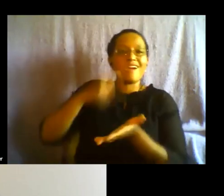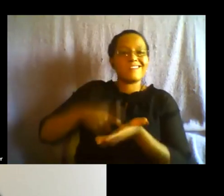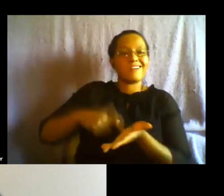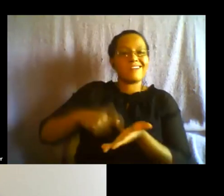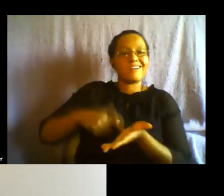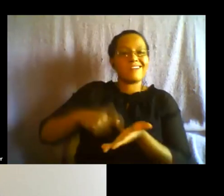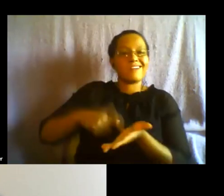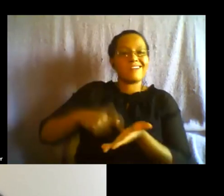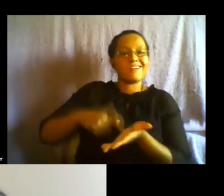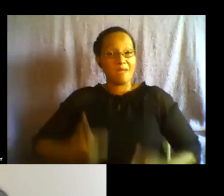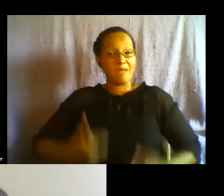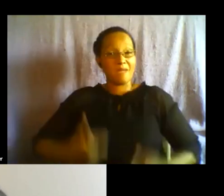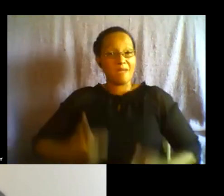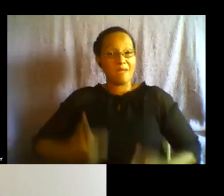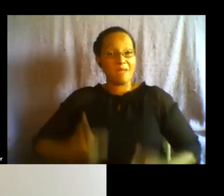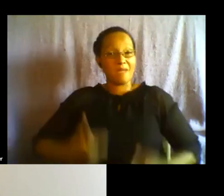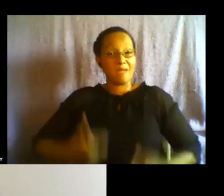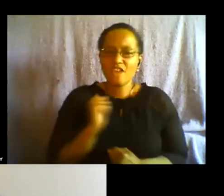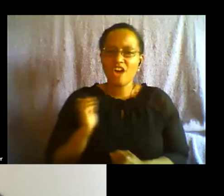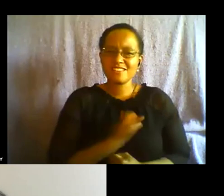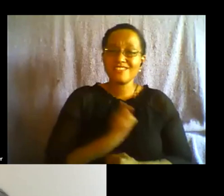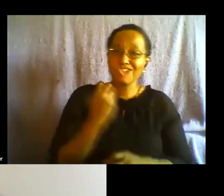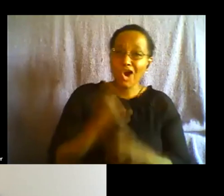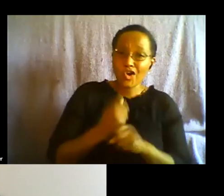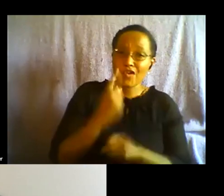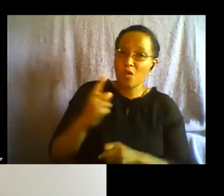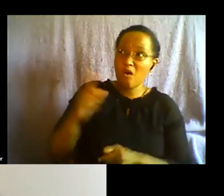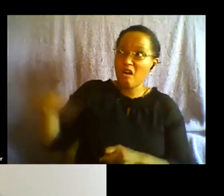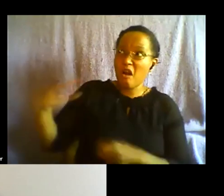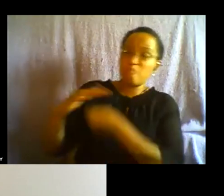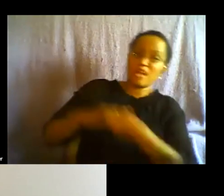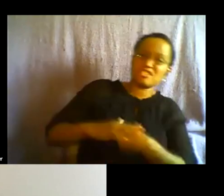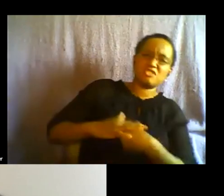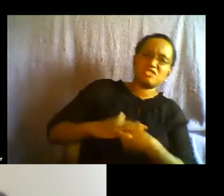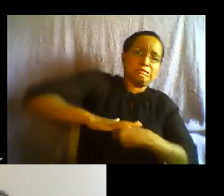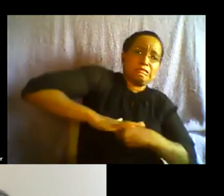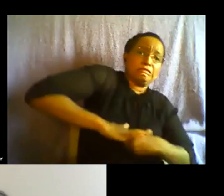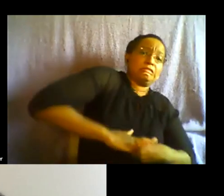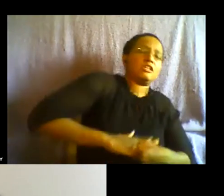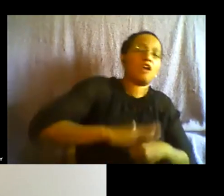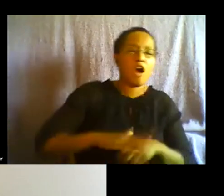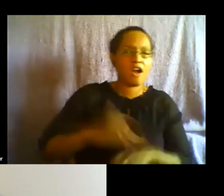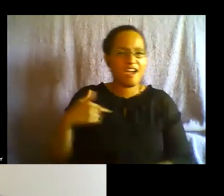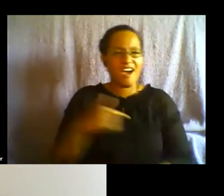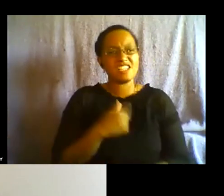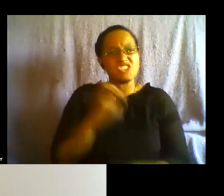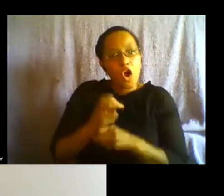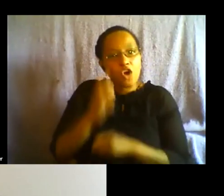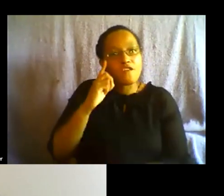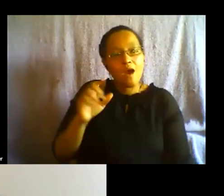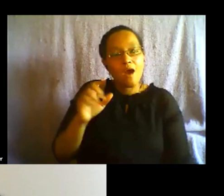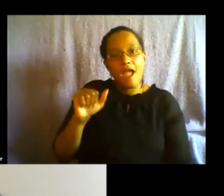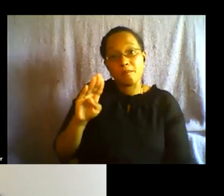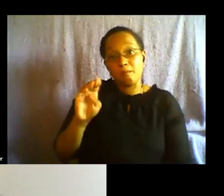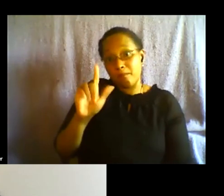the oppressor to keep oppressing us we make it harder for ableism to hurt us to destroy the